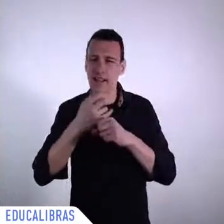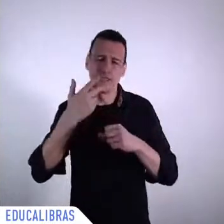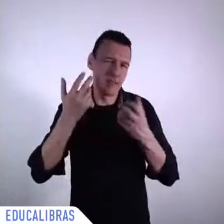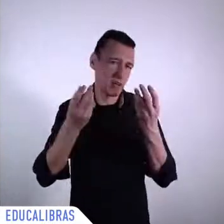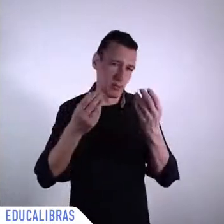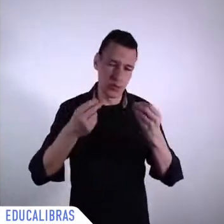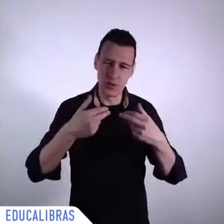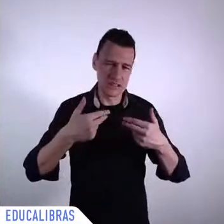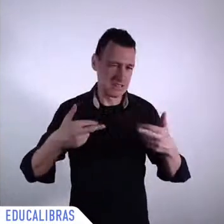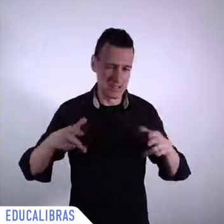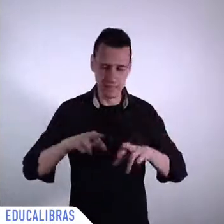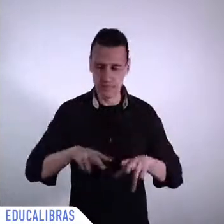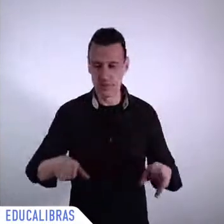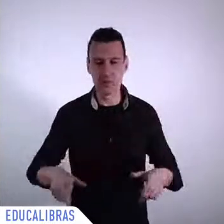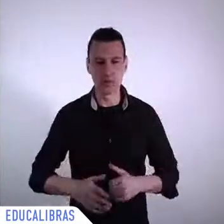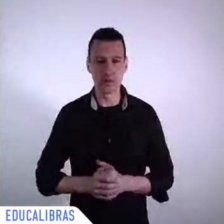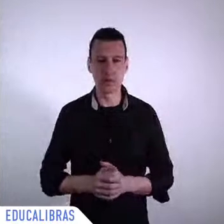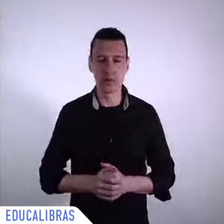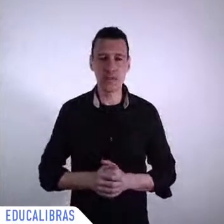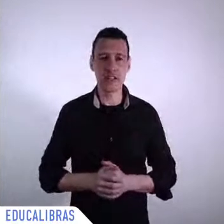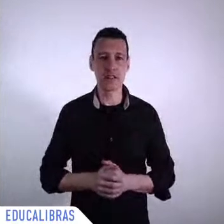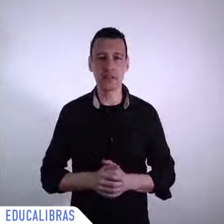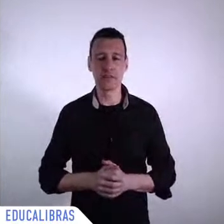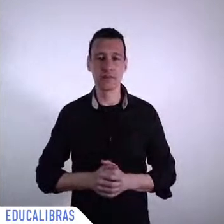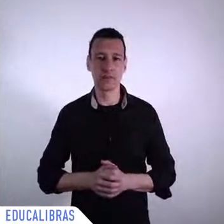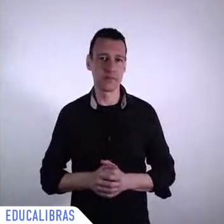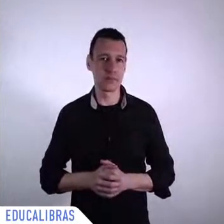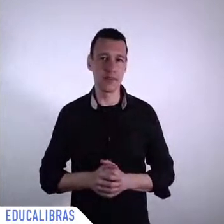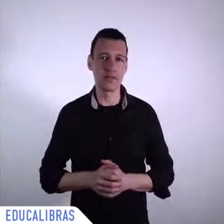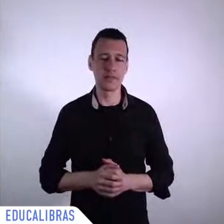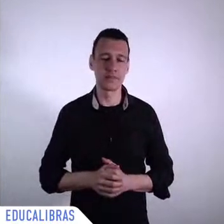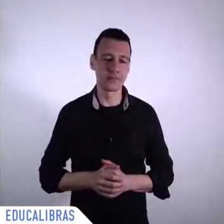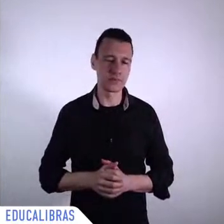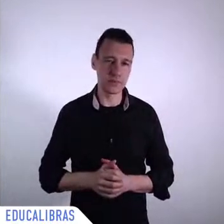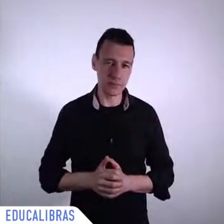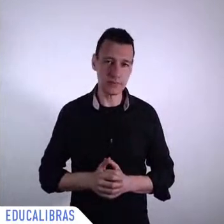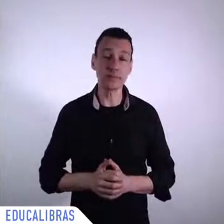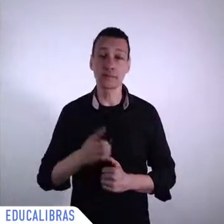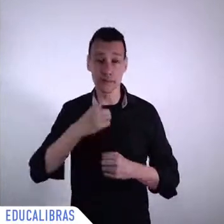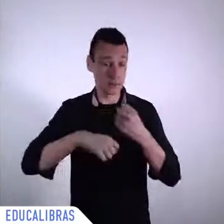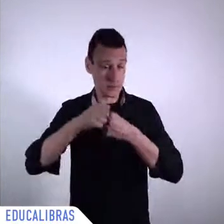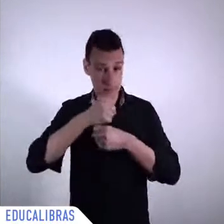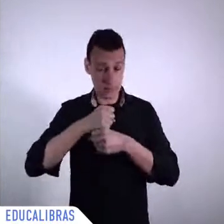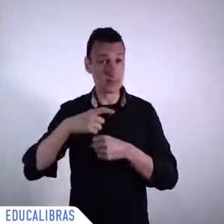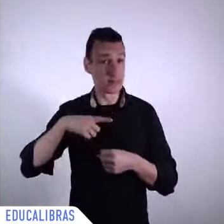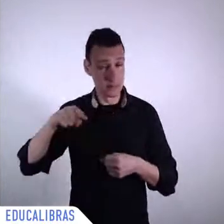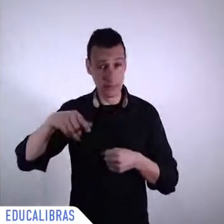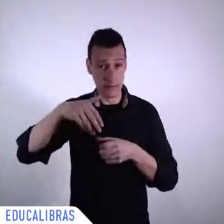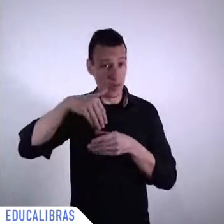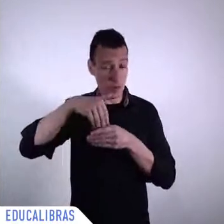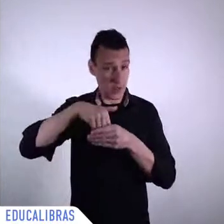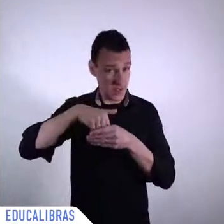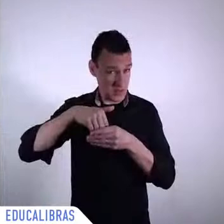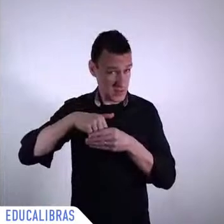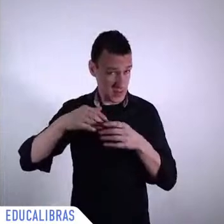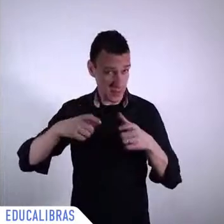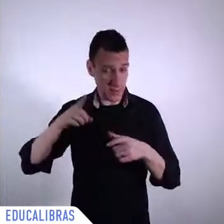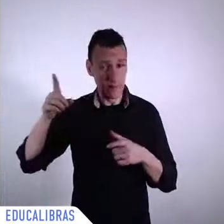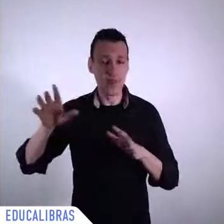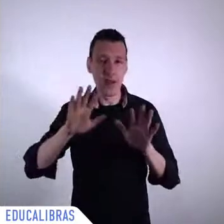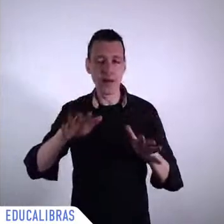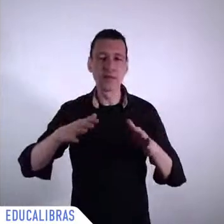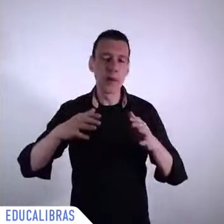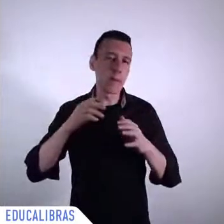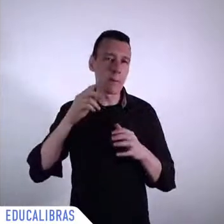the Progressive Party, the movement towards socialism, and I like very much this title, because it's not